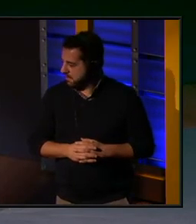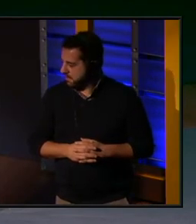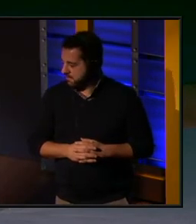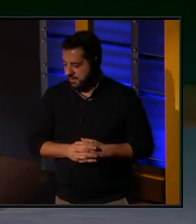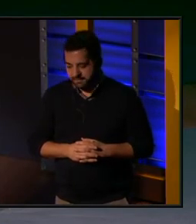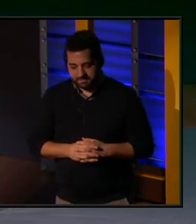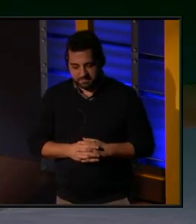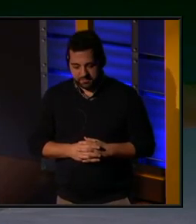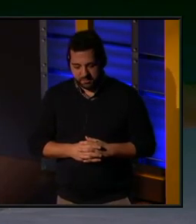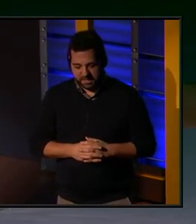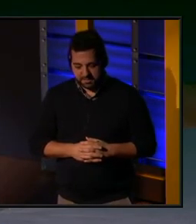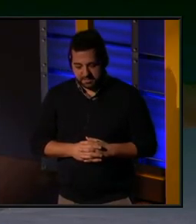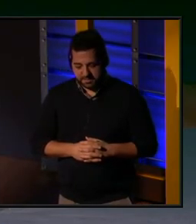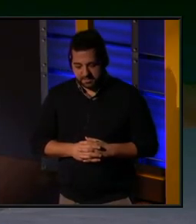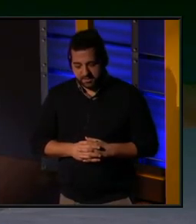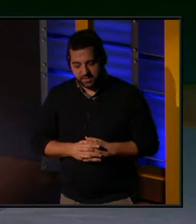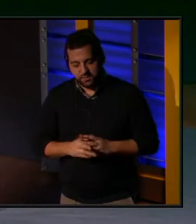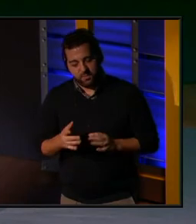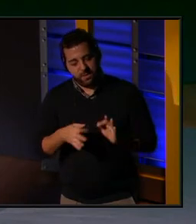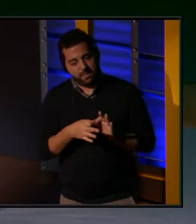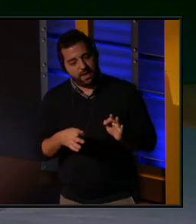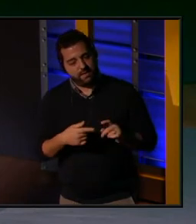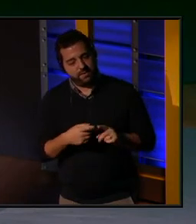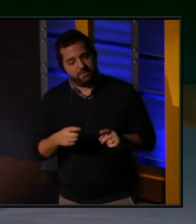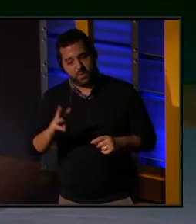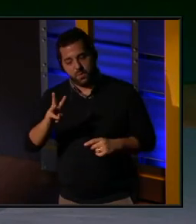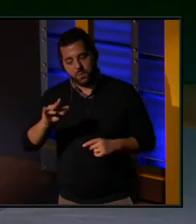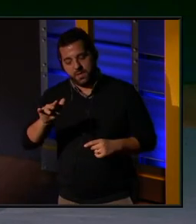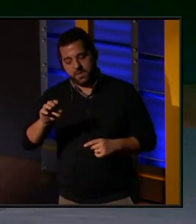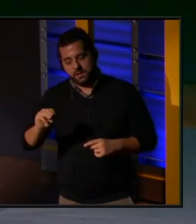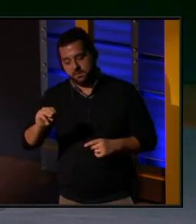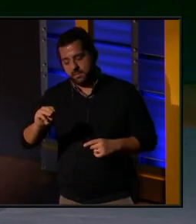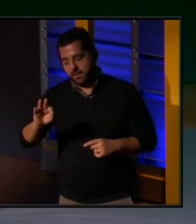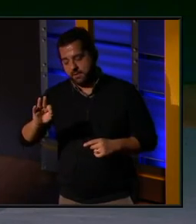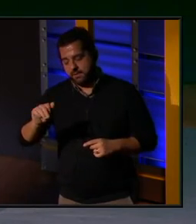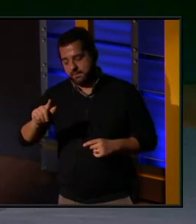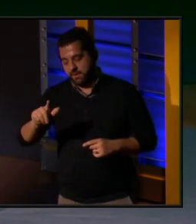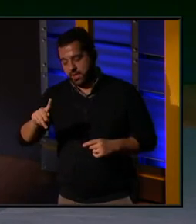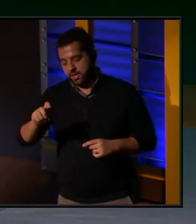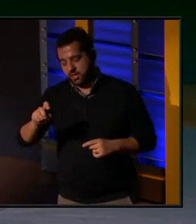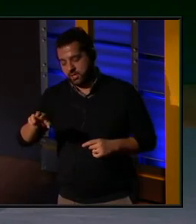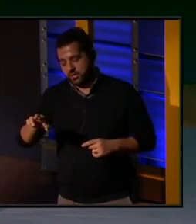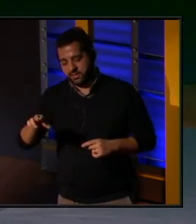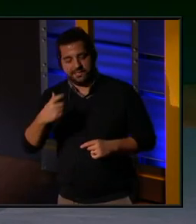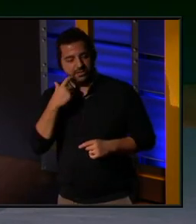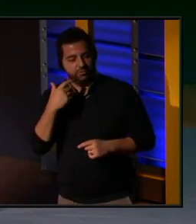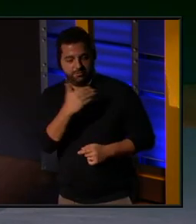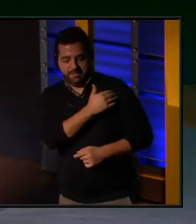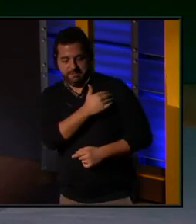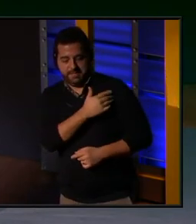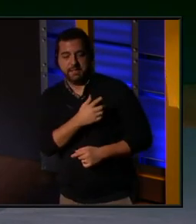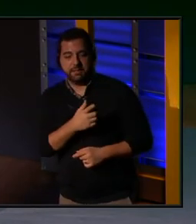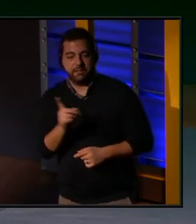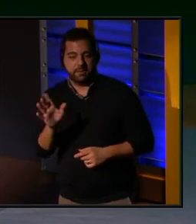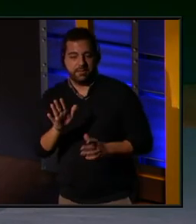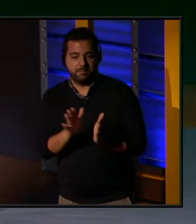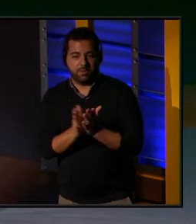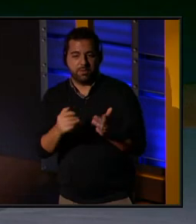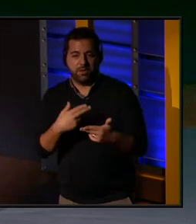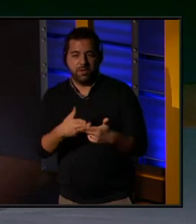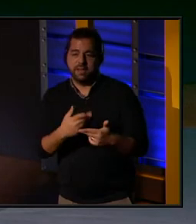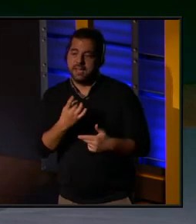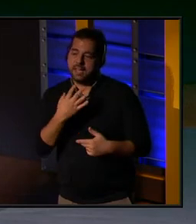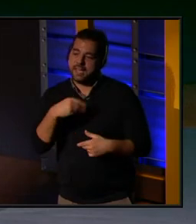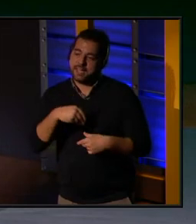There's a line from William Faulkner that you just put me in mind of from his book Light in